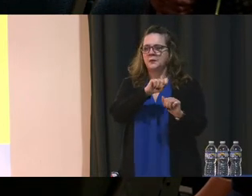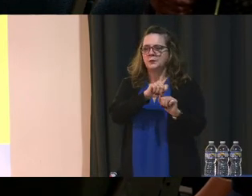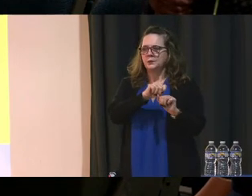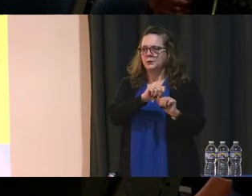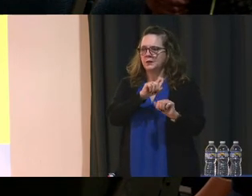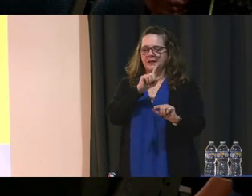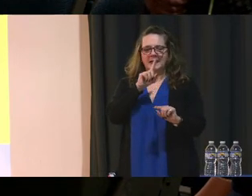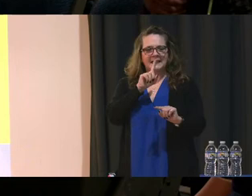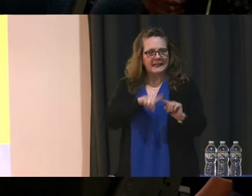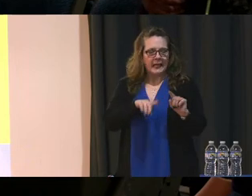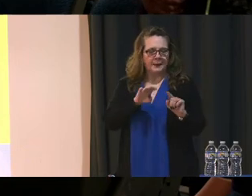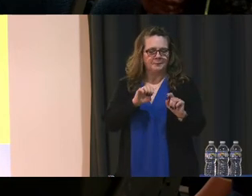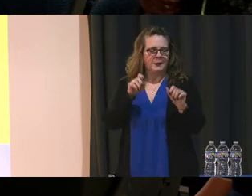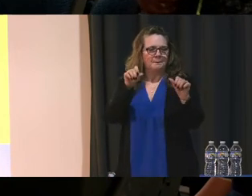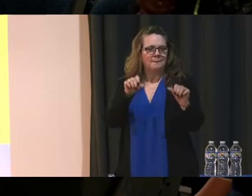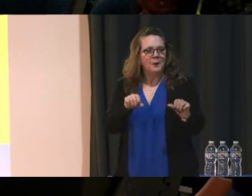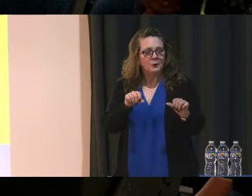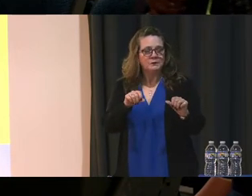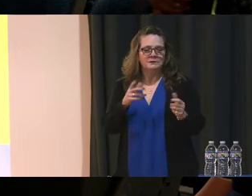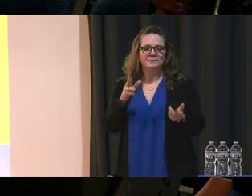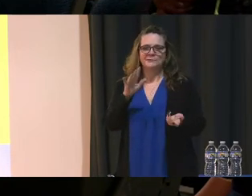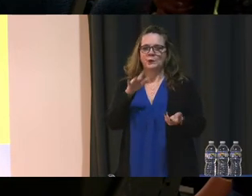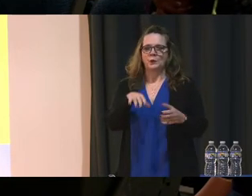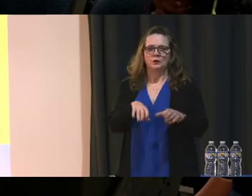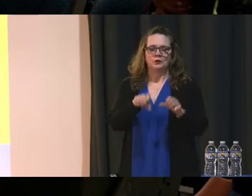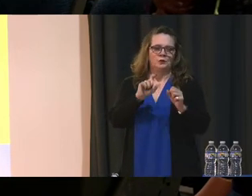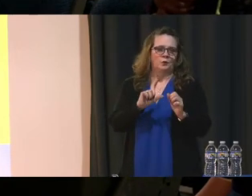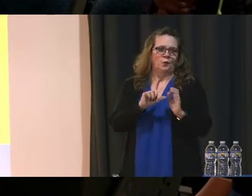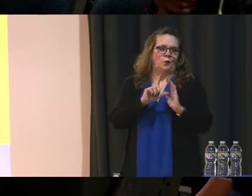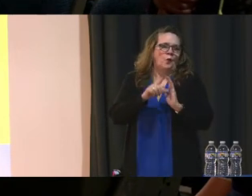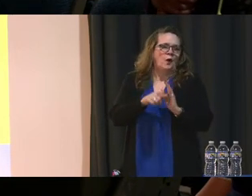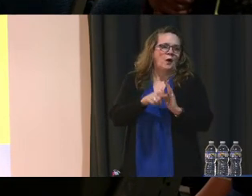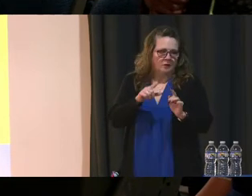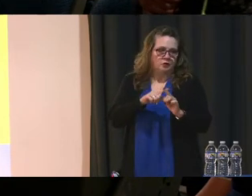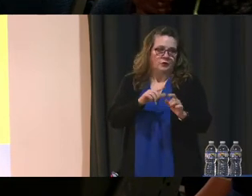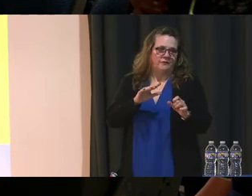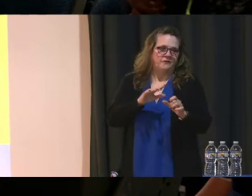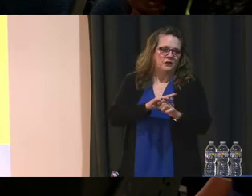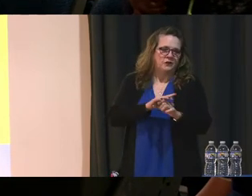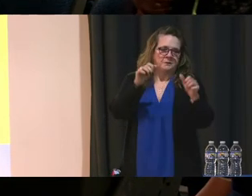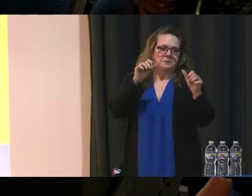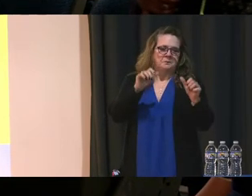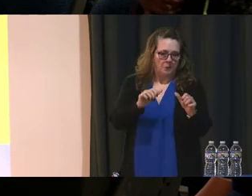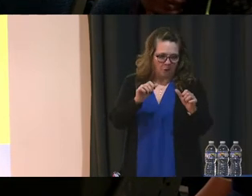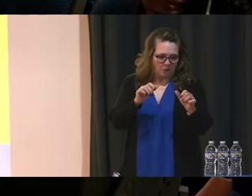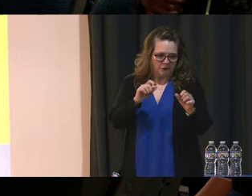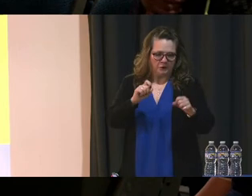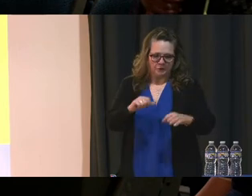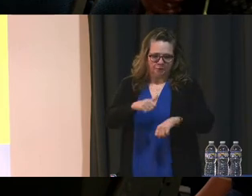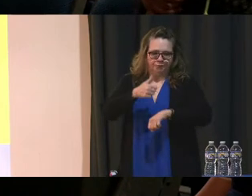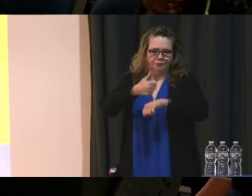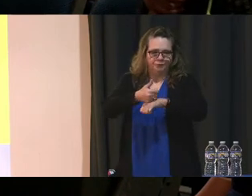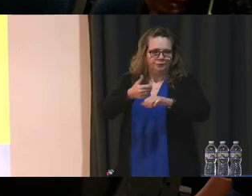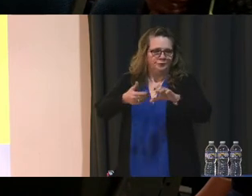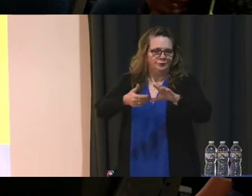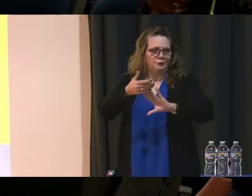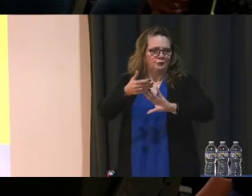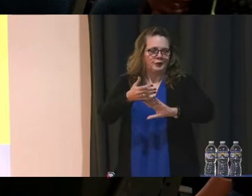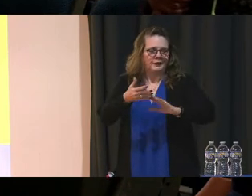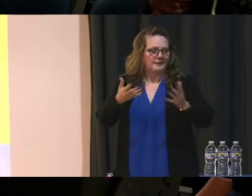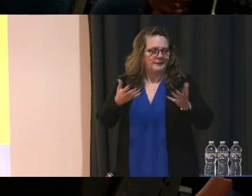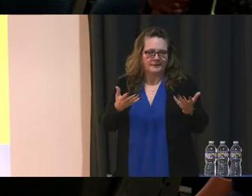posted. So it took, like, a while for that to be posted. And by the time that happened, it was, like, almost time to go.